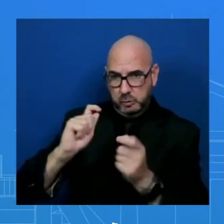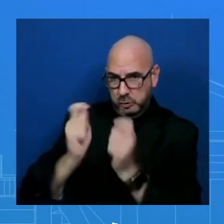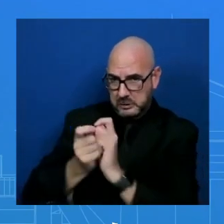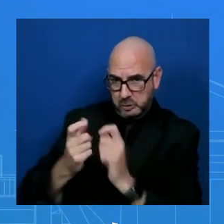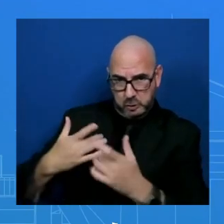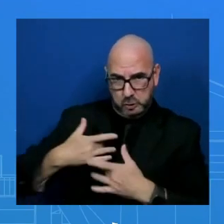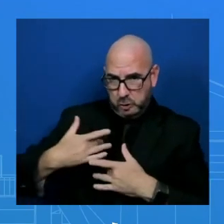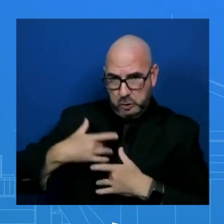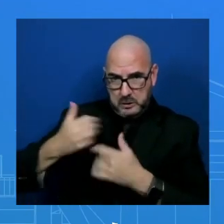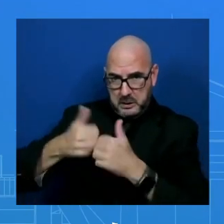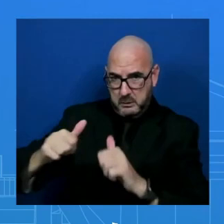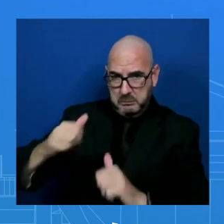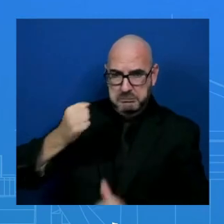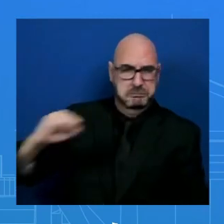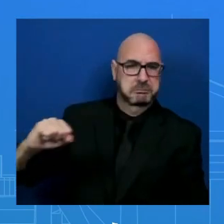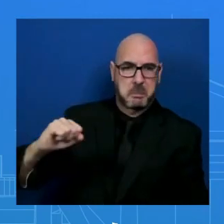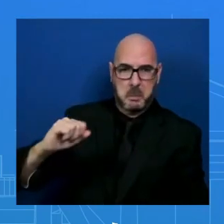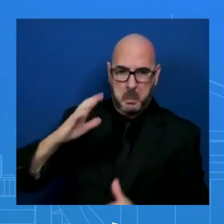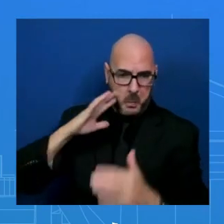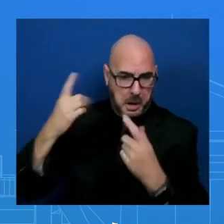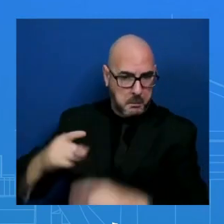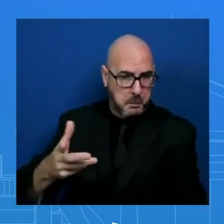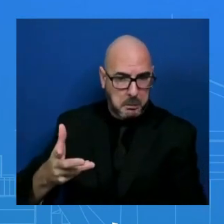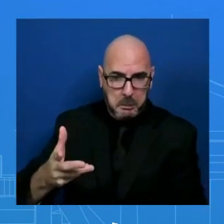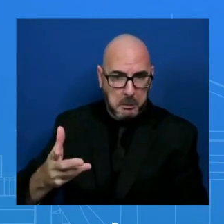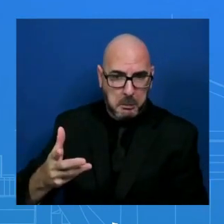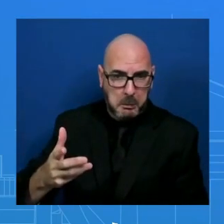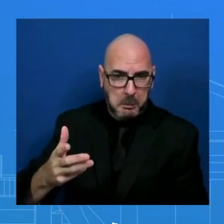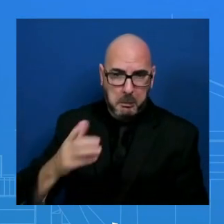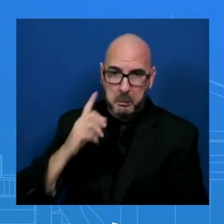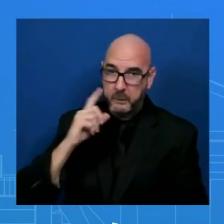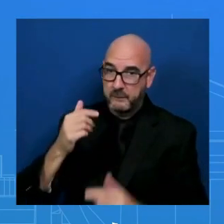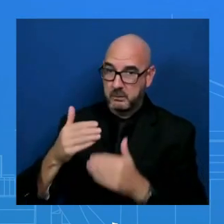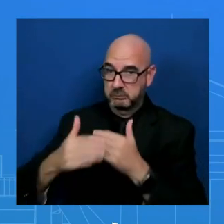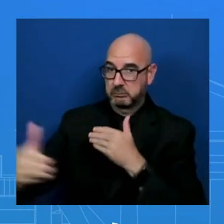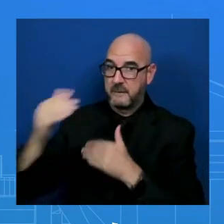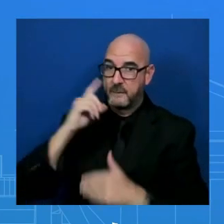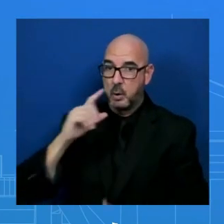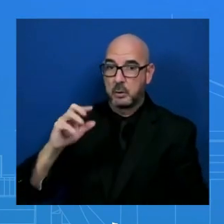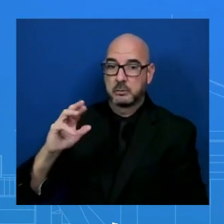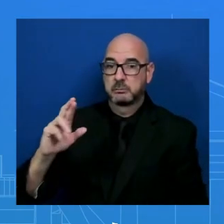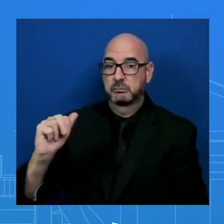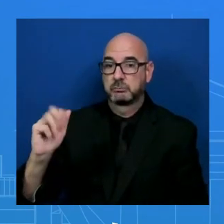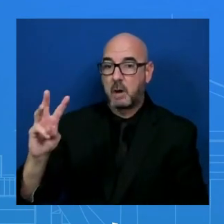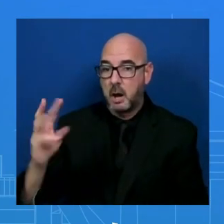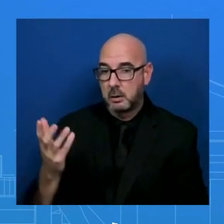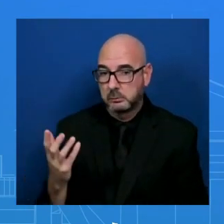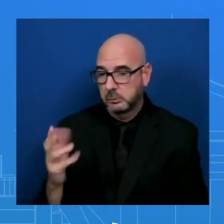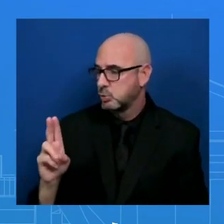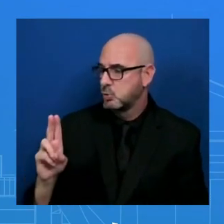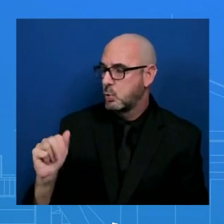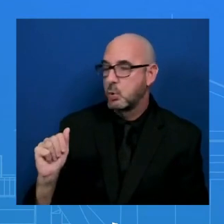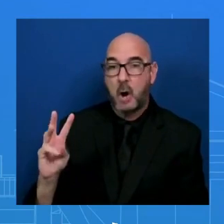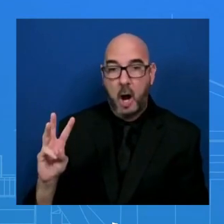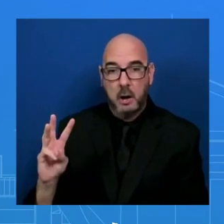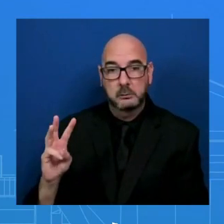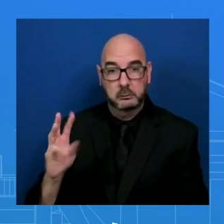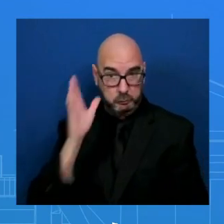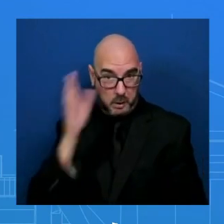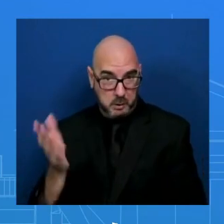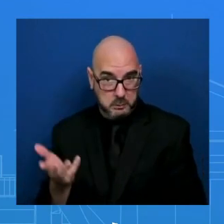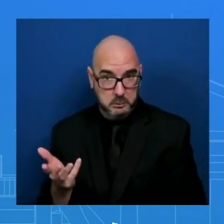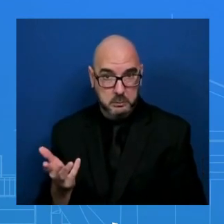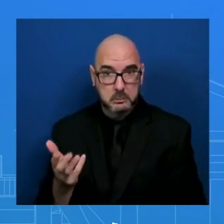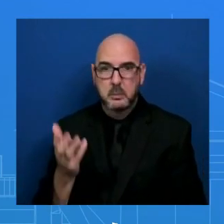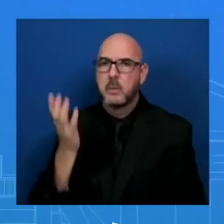to happen. The head of the UAW said he must know something we don't know. Why is the President confident a strike will not